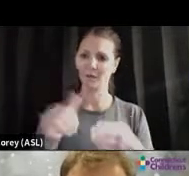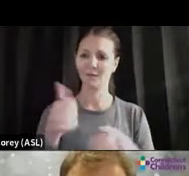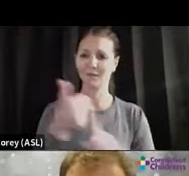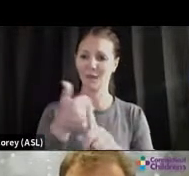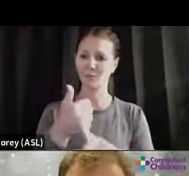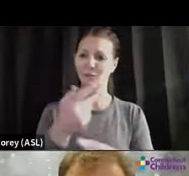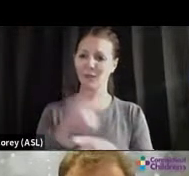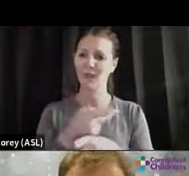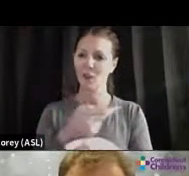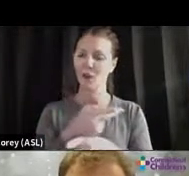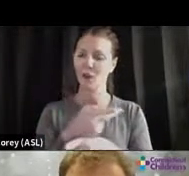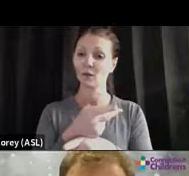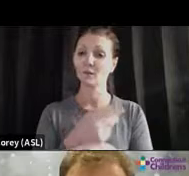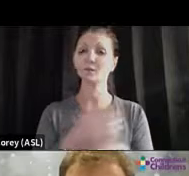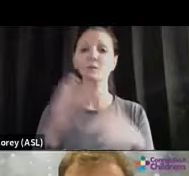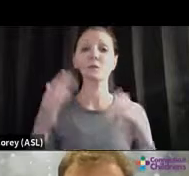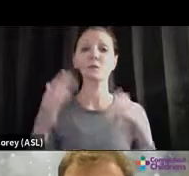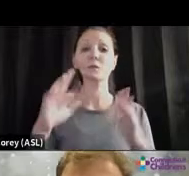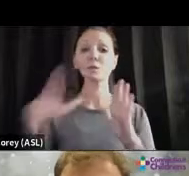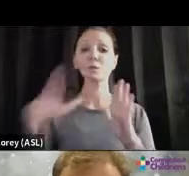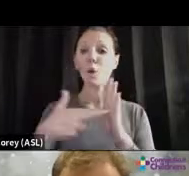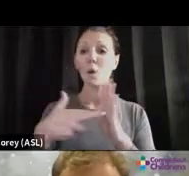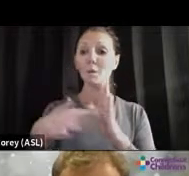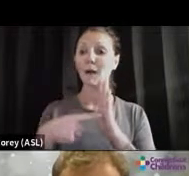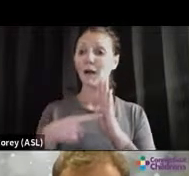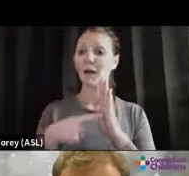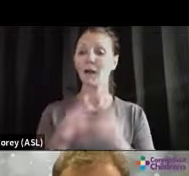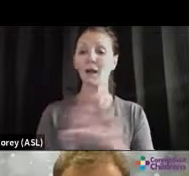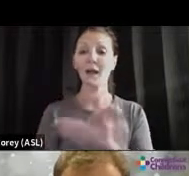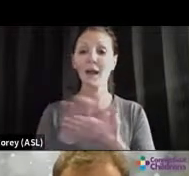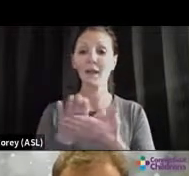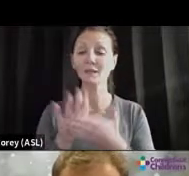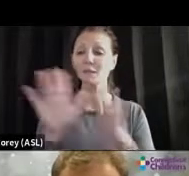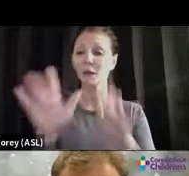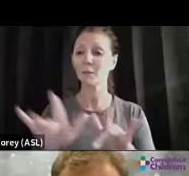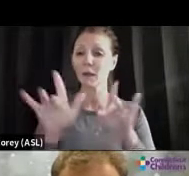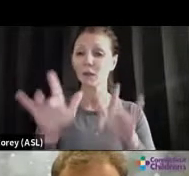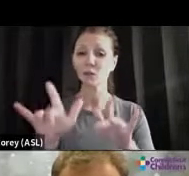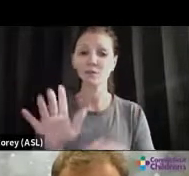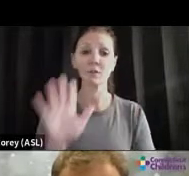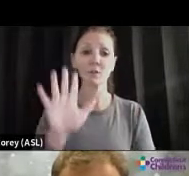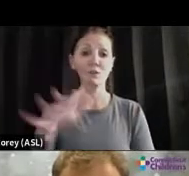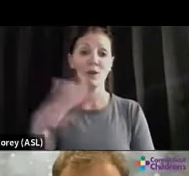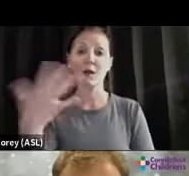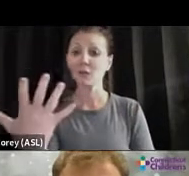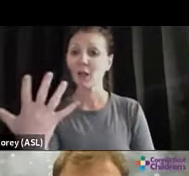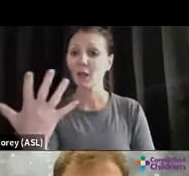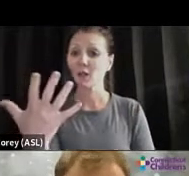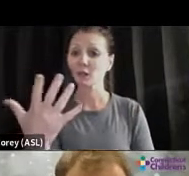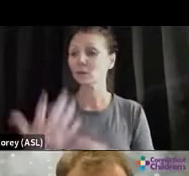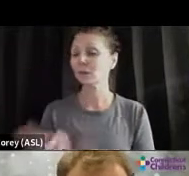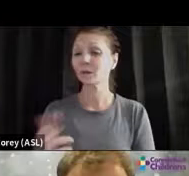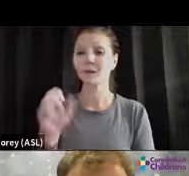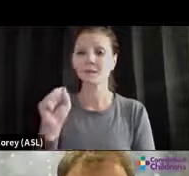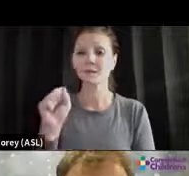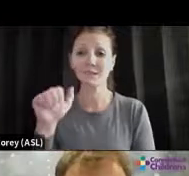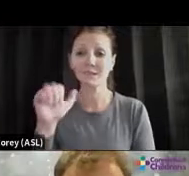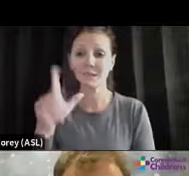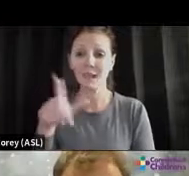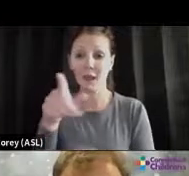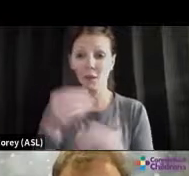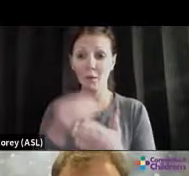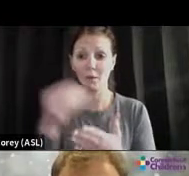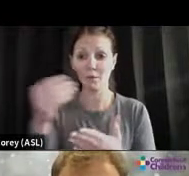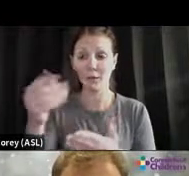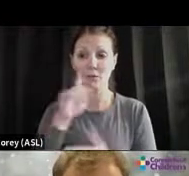And then finally, role model kindness and compassion. It could be $5 of a snack that you purchase for a coworker. It could be five minutes of time